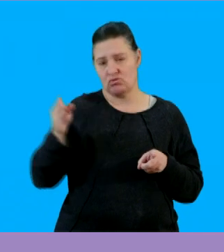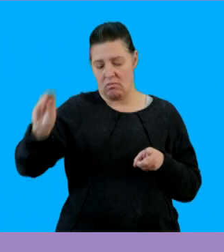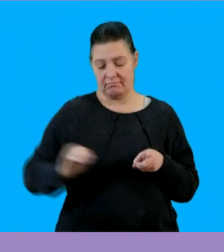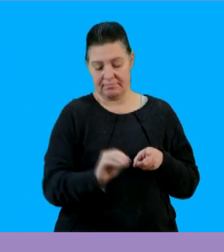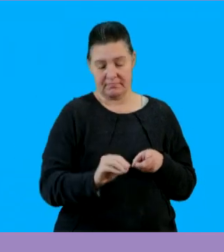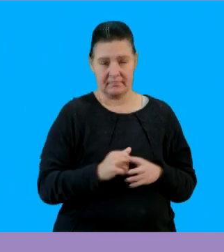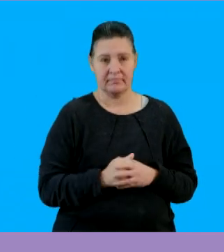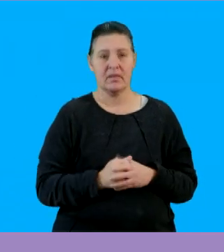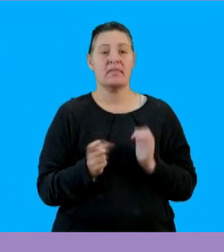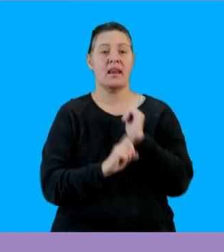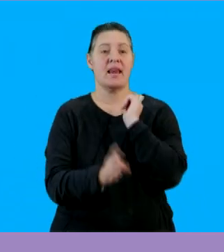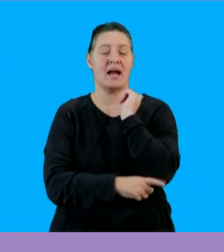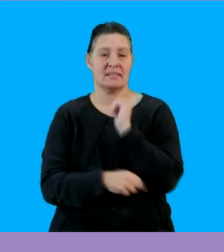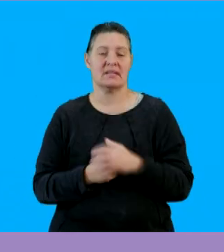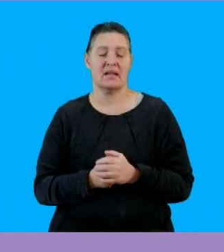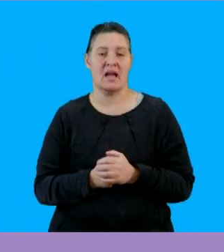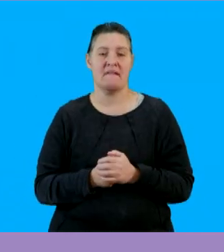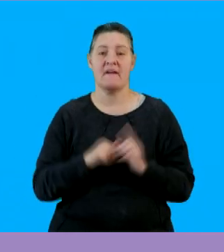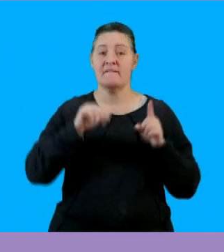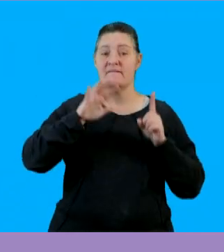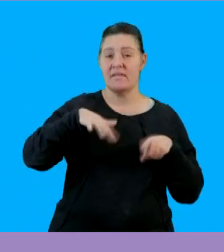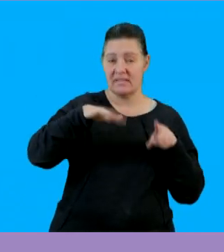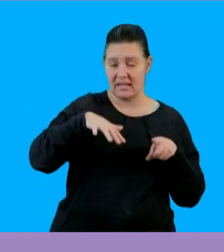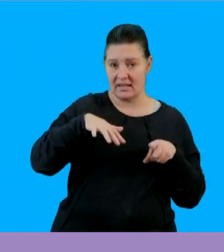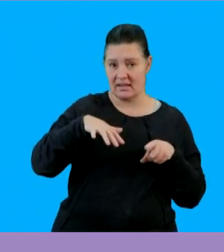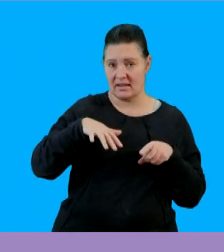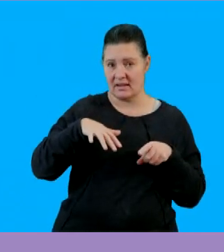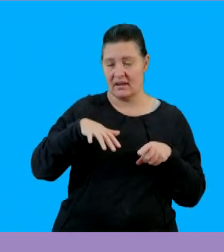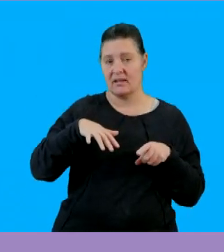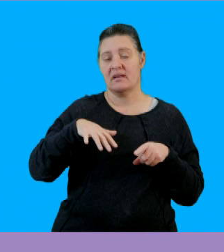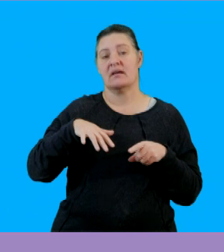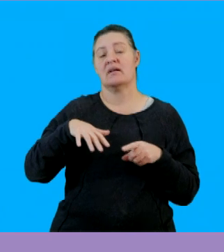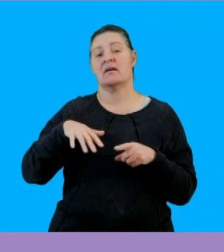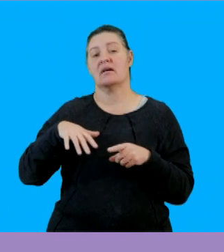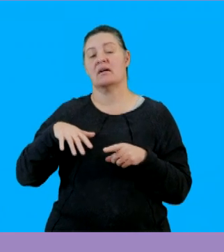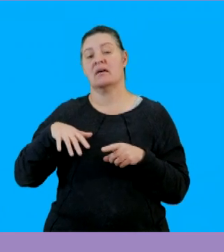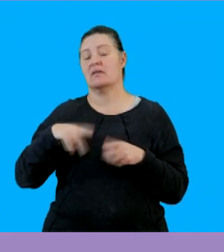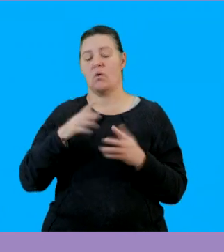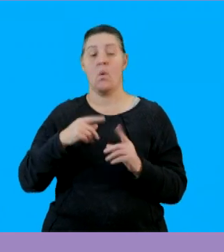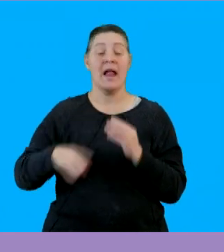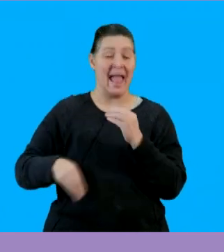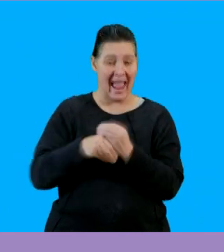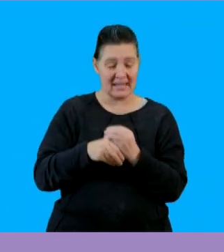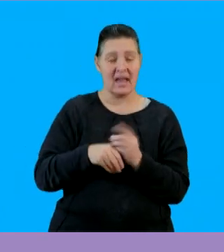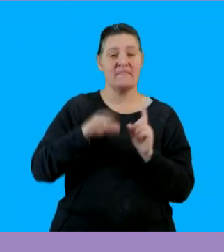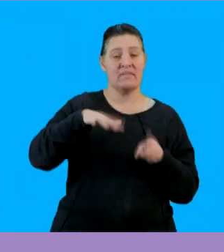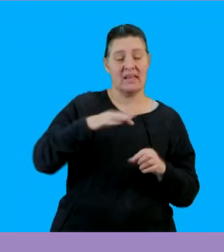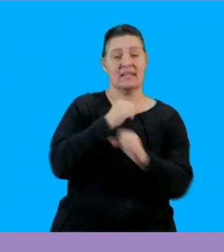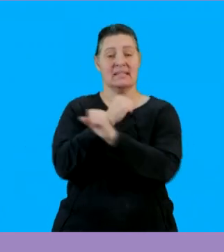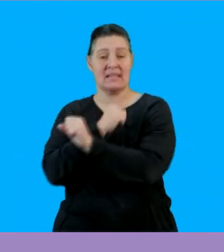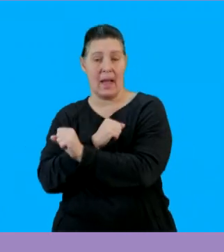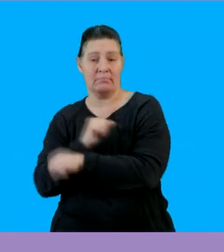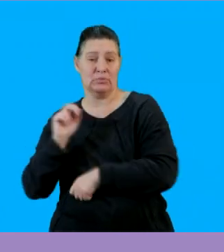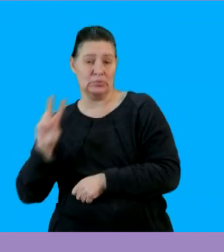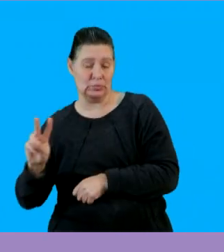5 as it is and then lastly we are going to add the 15 plus sorry the 15